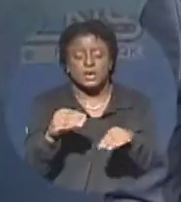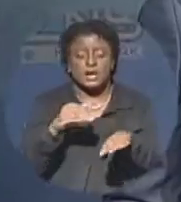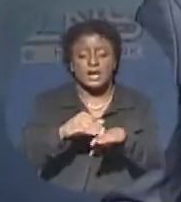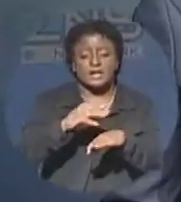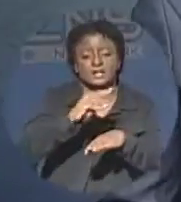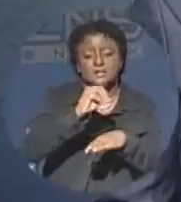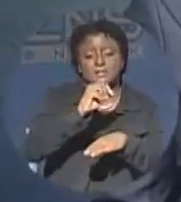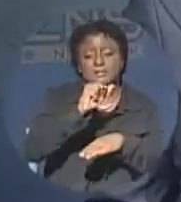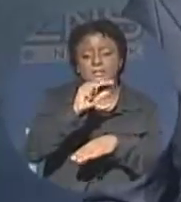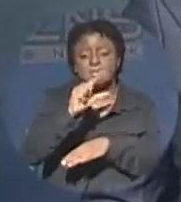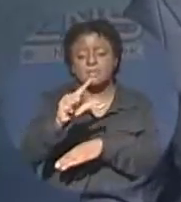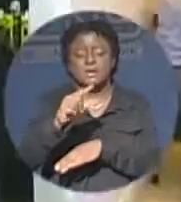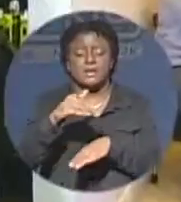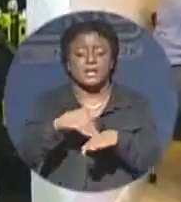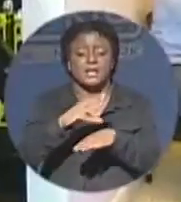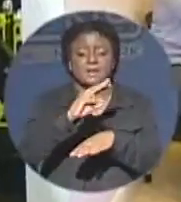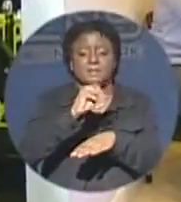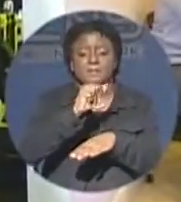Munnings reports.